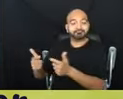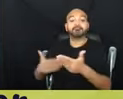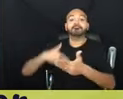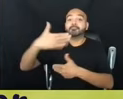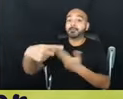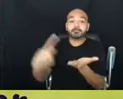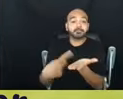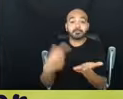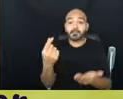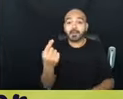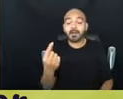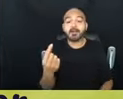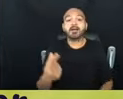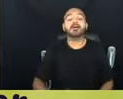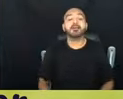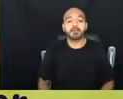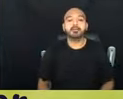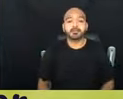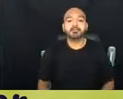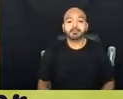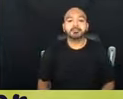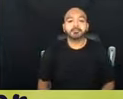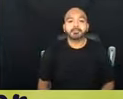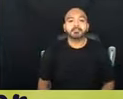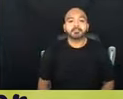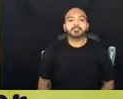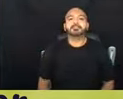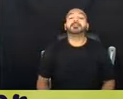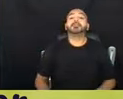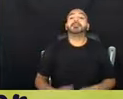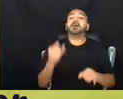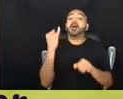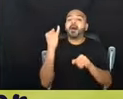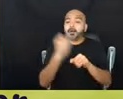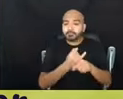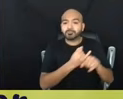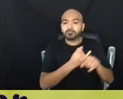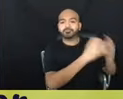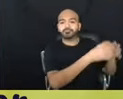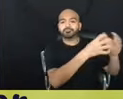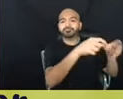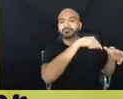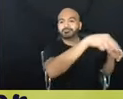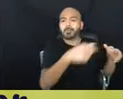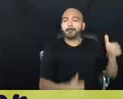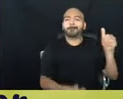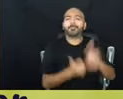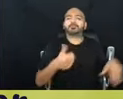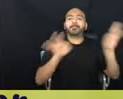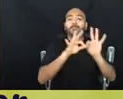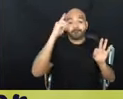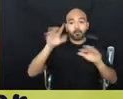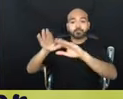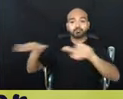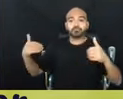about what are the most important institutions in the lives of children and young people.